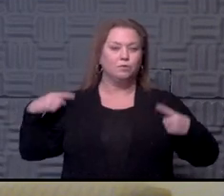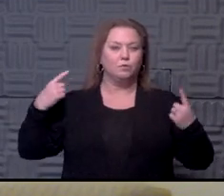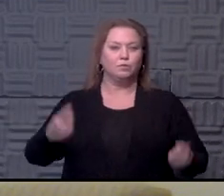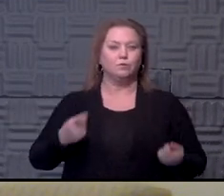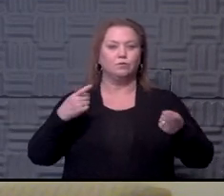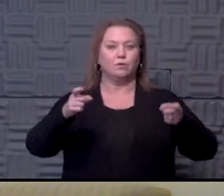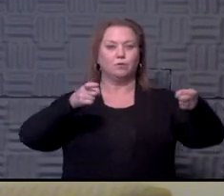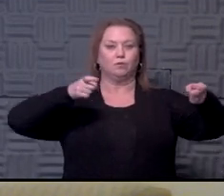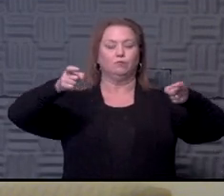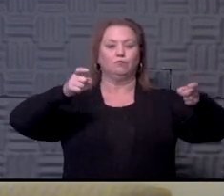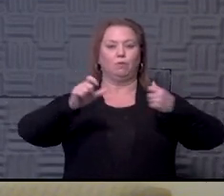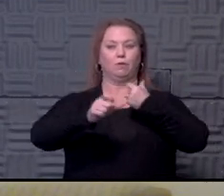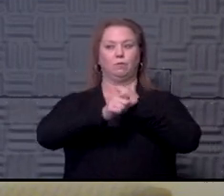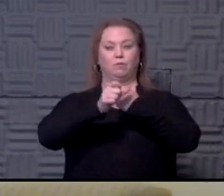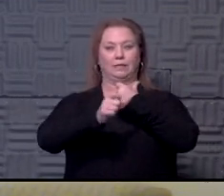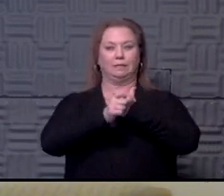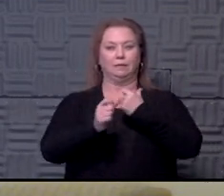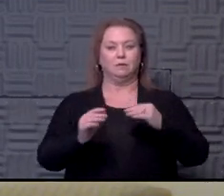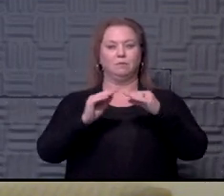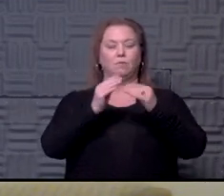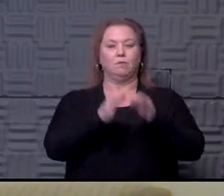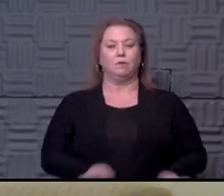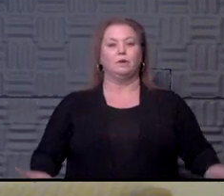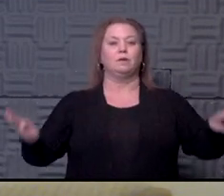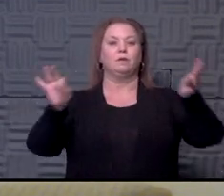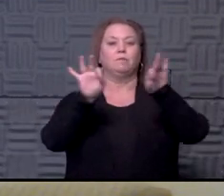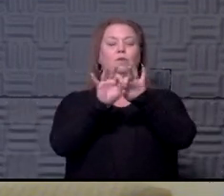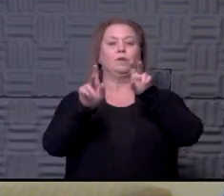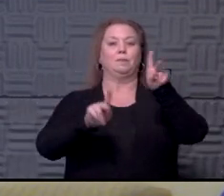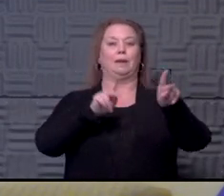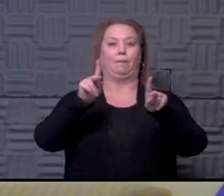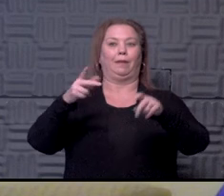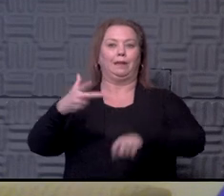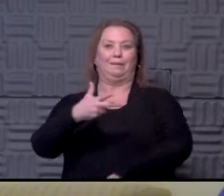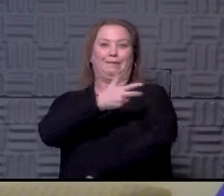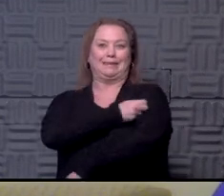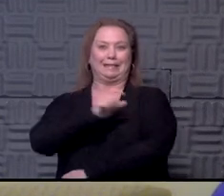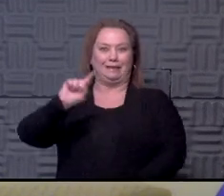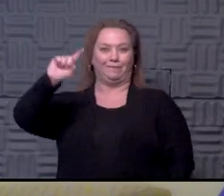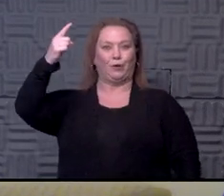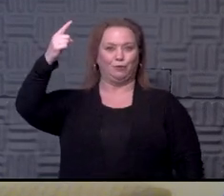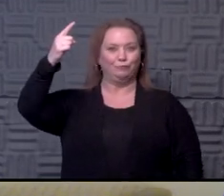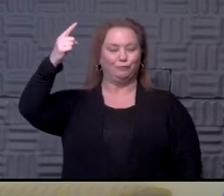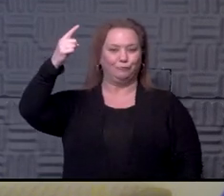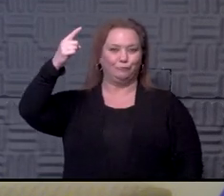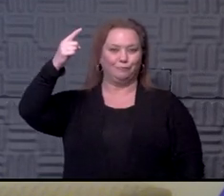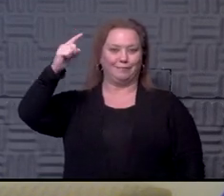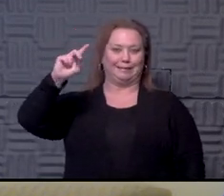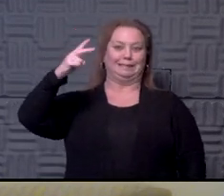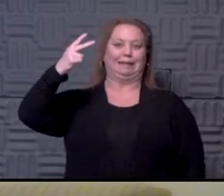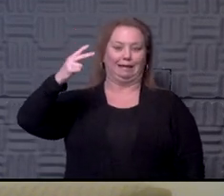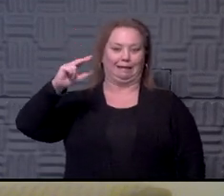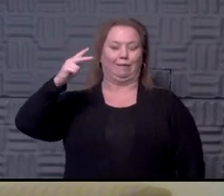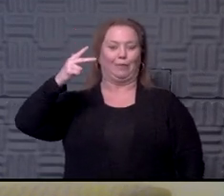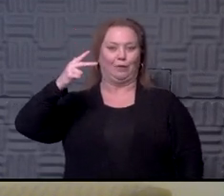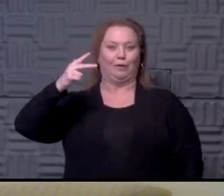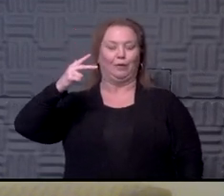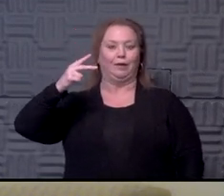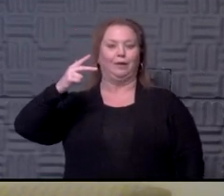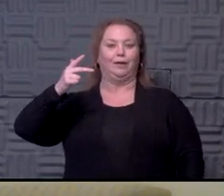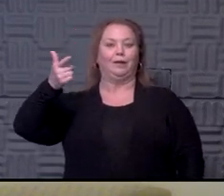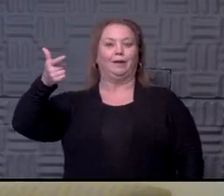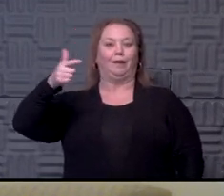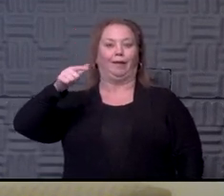mitigate our risk here, I think there are more important people that need to be vaccinated first. And then we